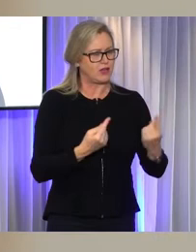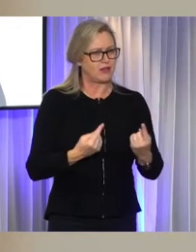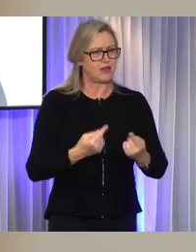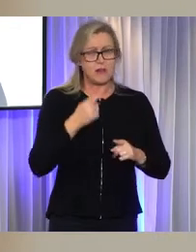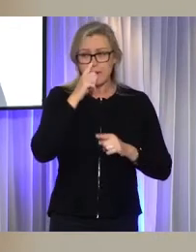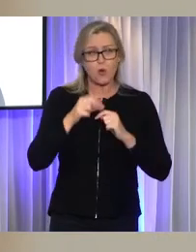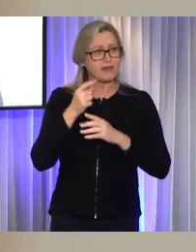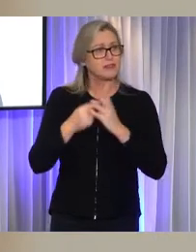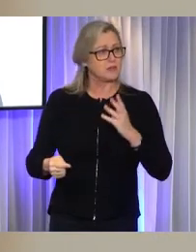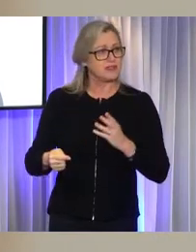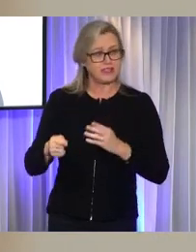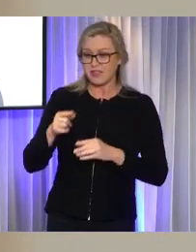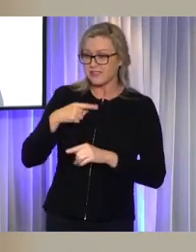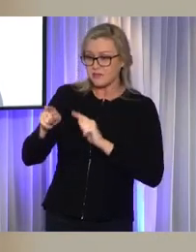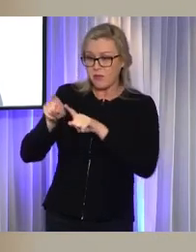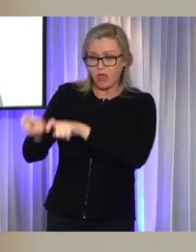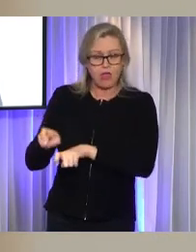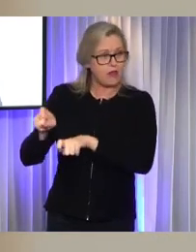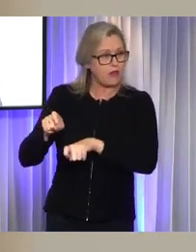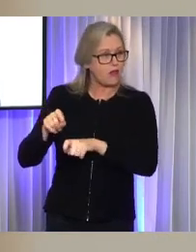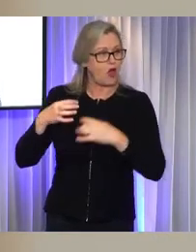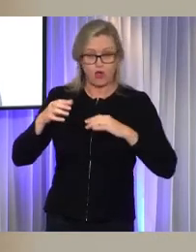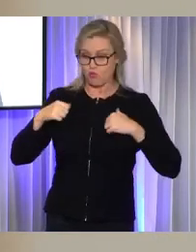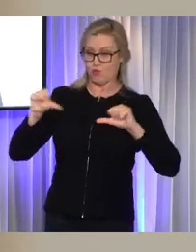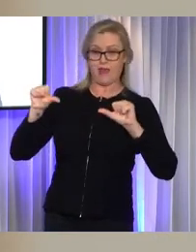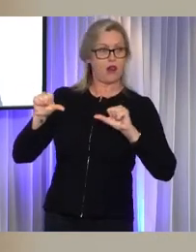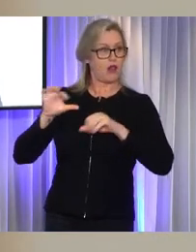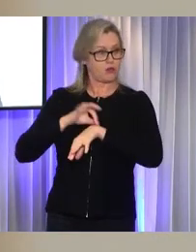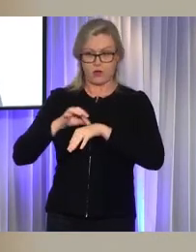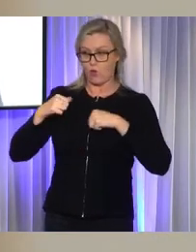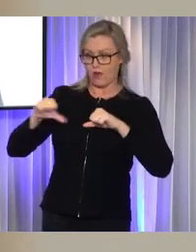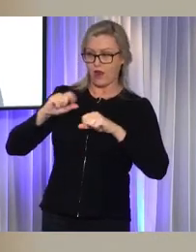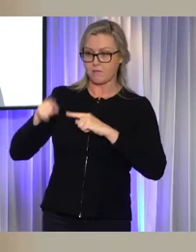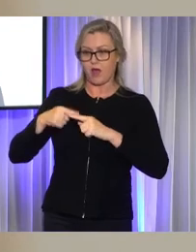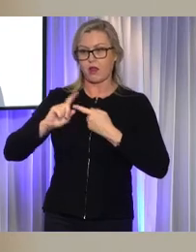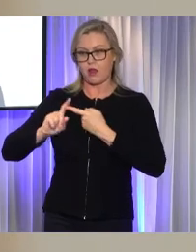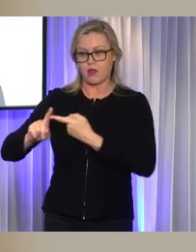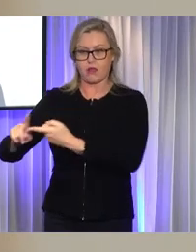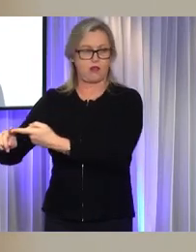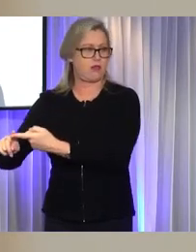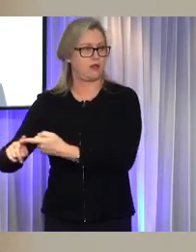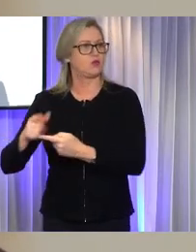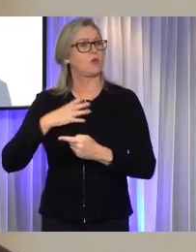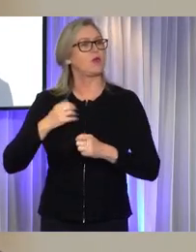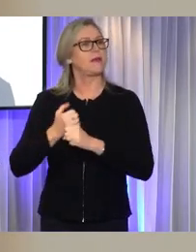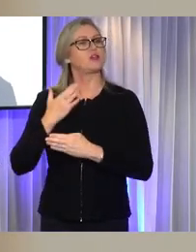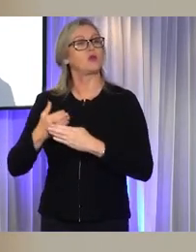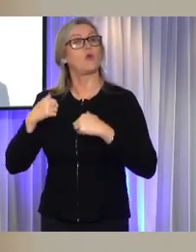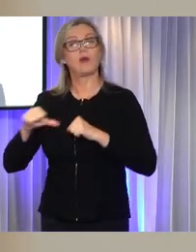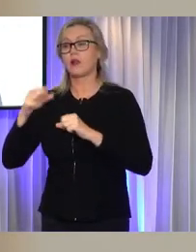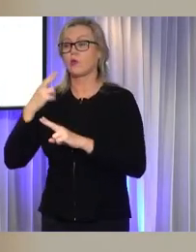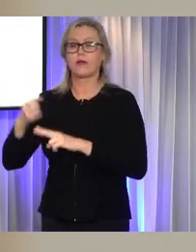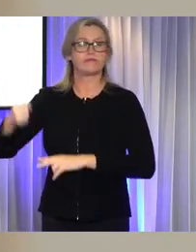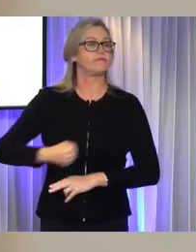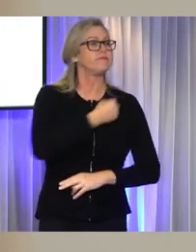than they humanly need to be. Also and very importantly, I've been working to reduce the legacy cases before the AAT.